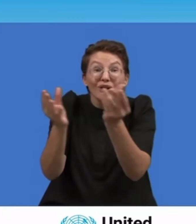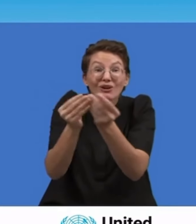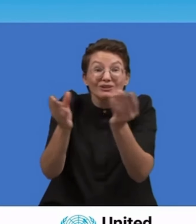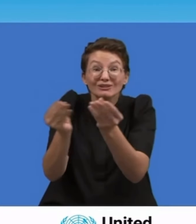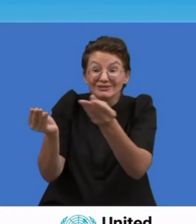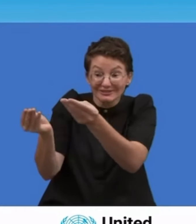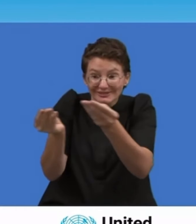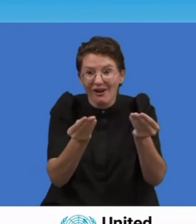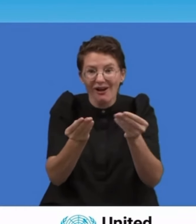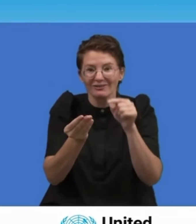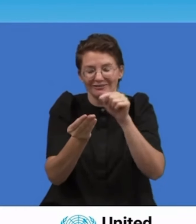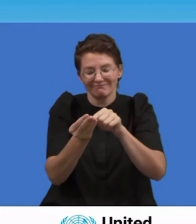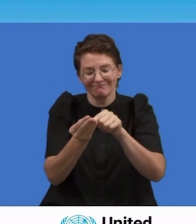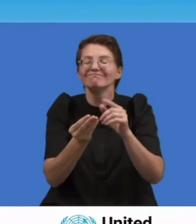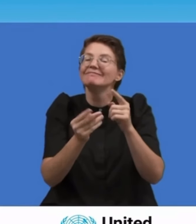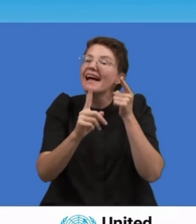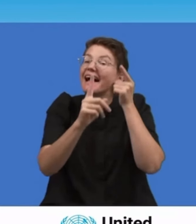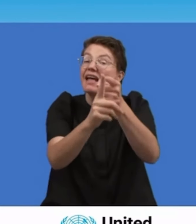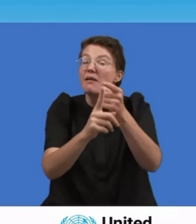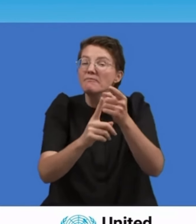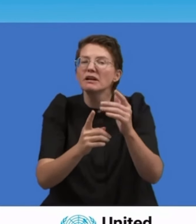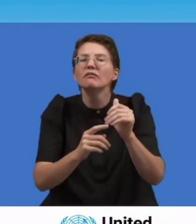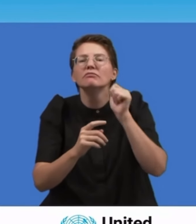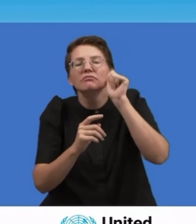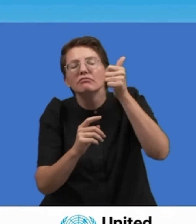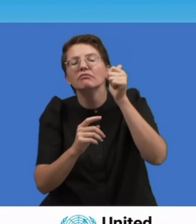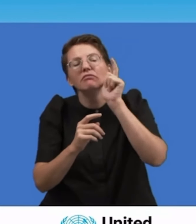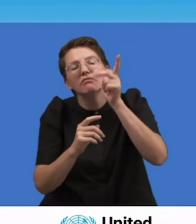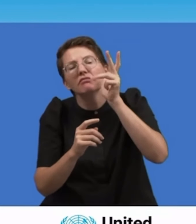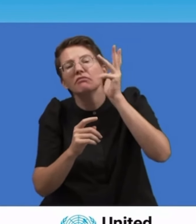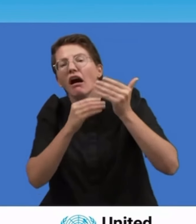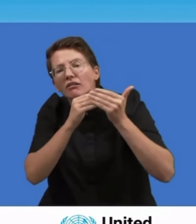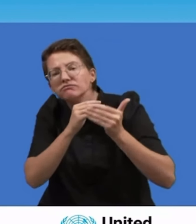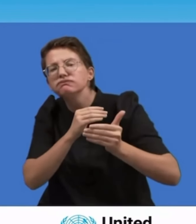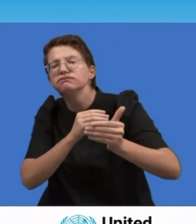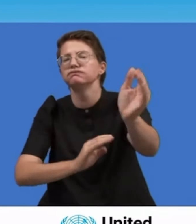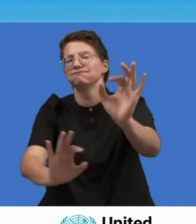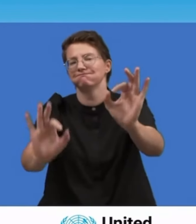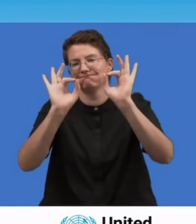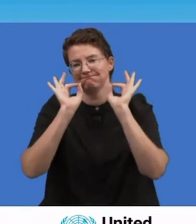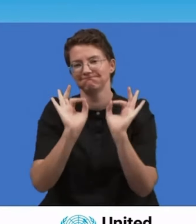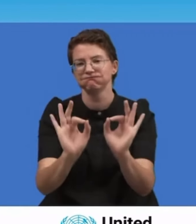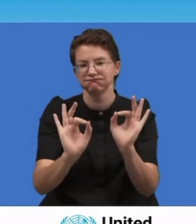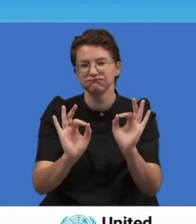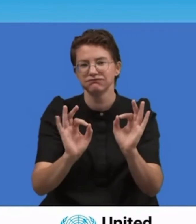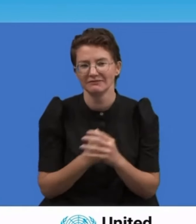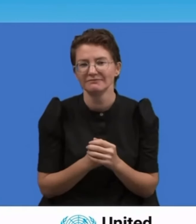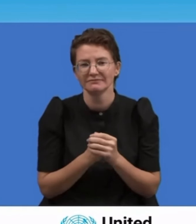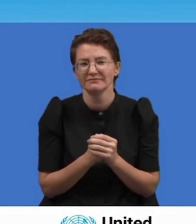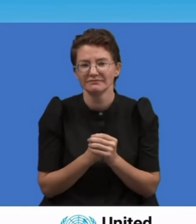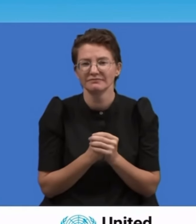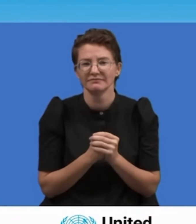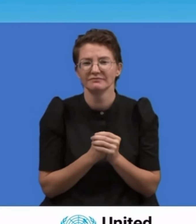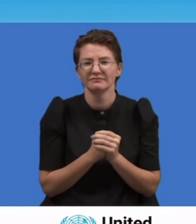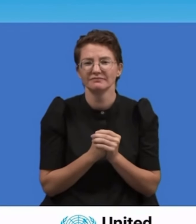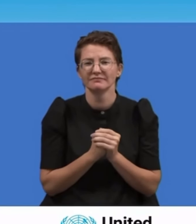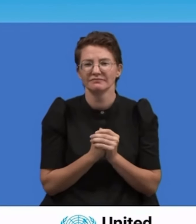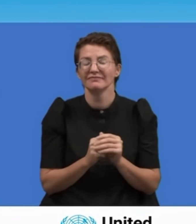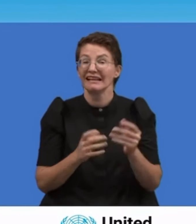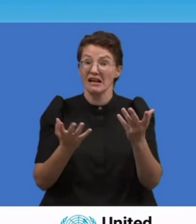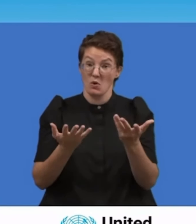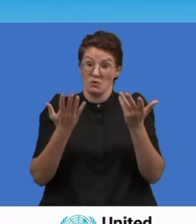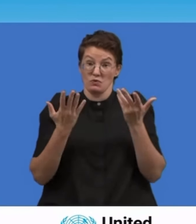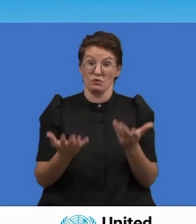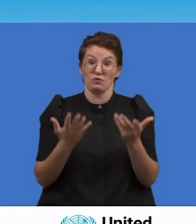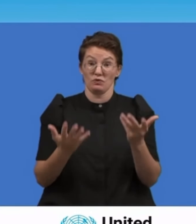We live in an era of division. Too often, we allow lines of wealth, geography, or ideology